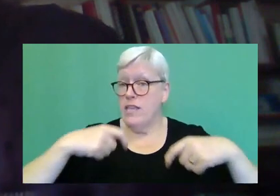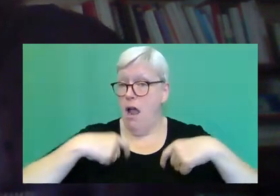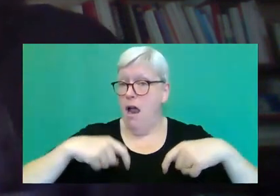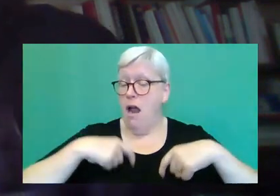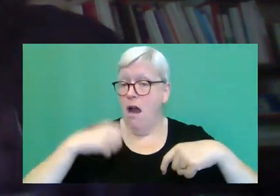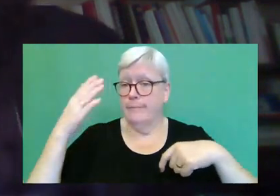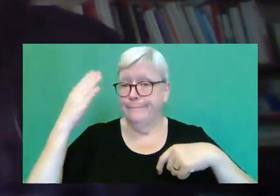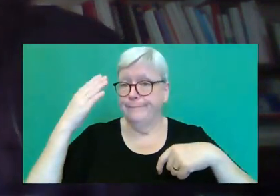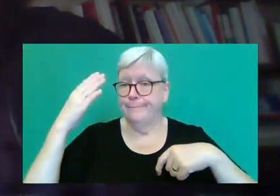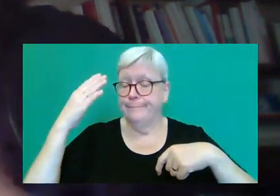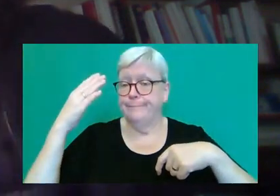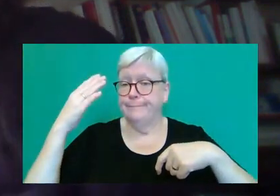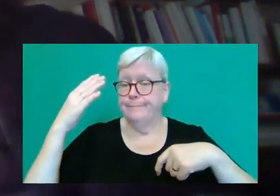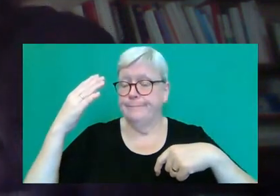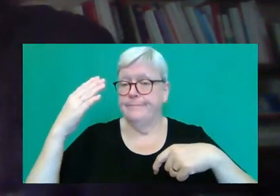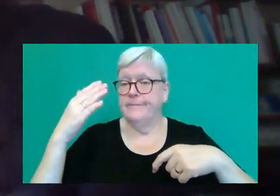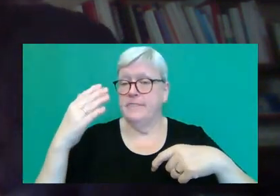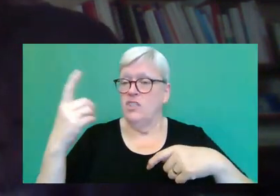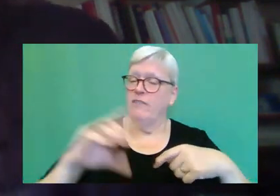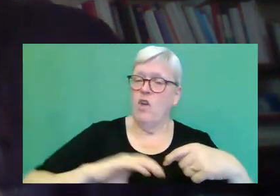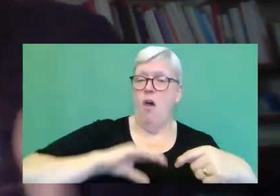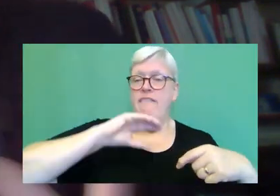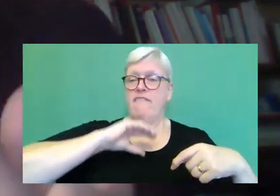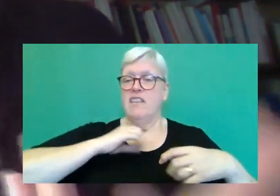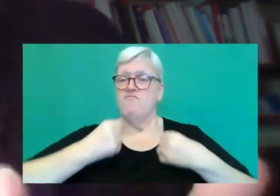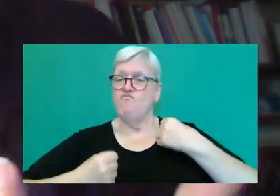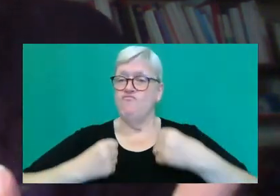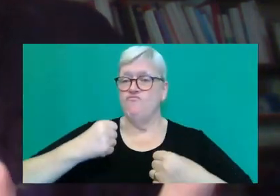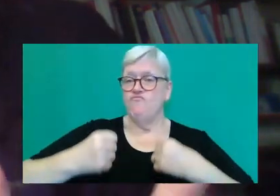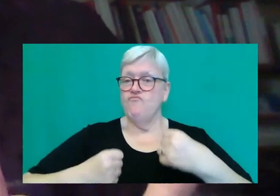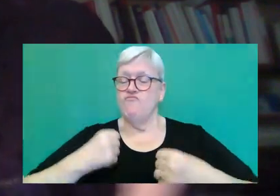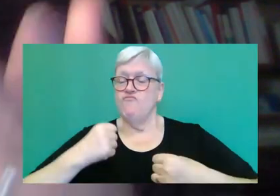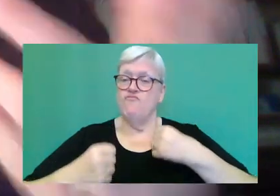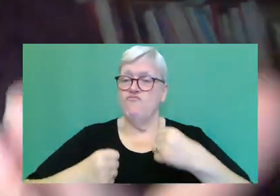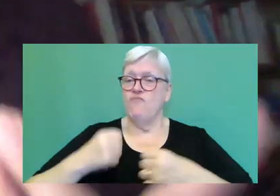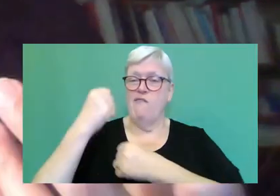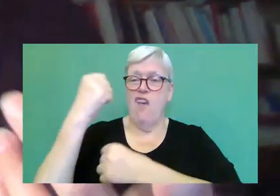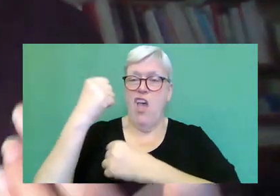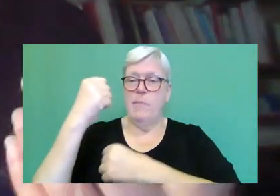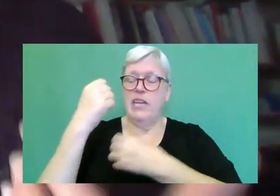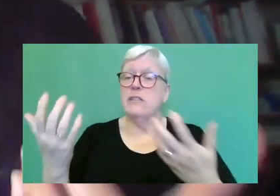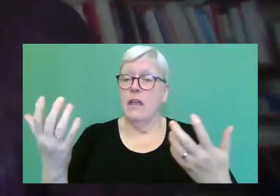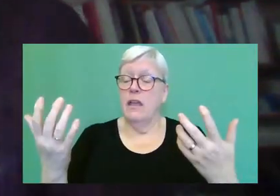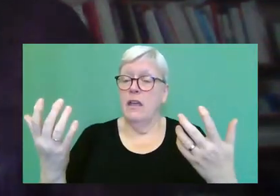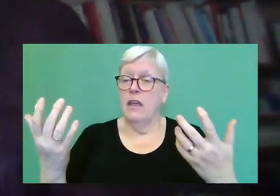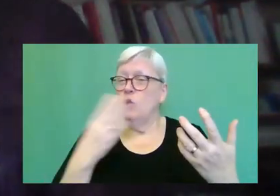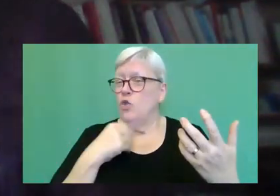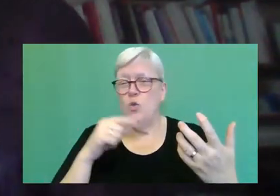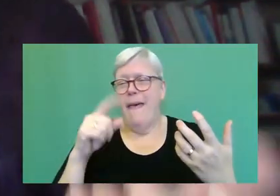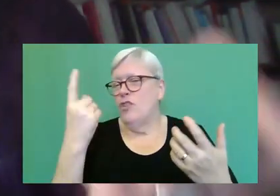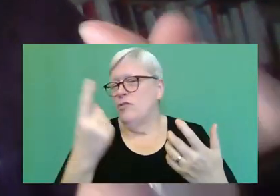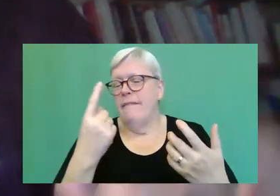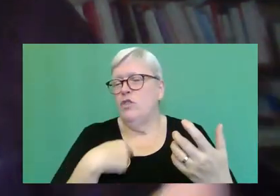she kind of seems to embody a very kind of confident, gutsy Muslim feminism, even if she doesn't necessarily use that term herself.